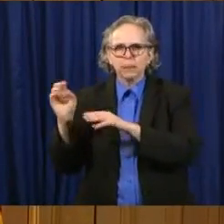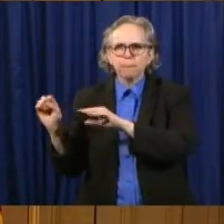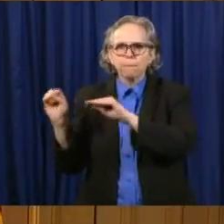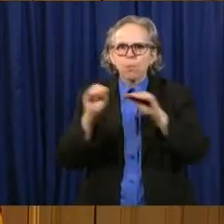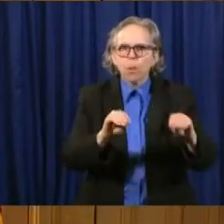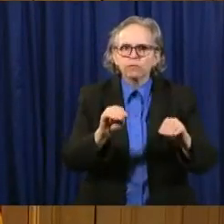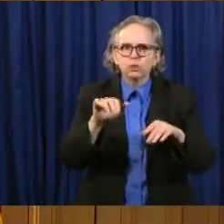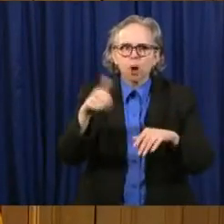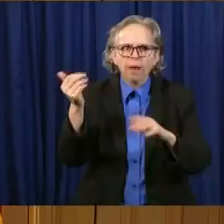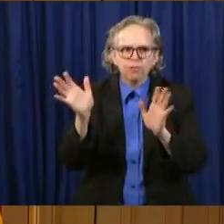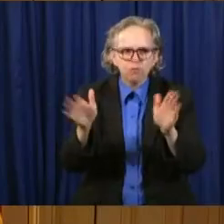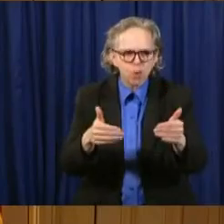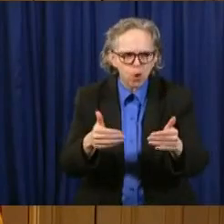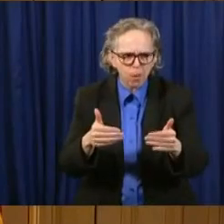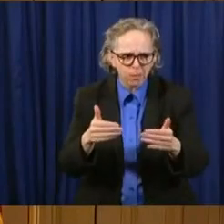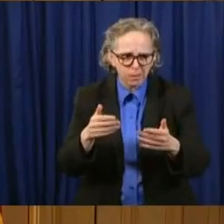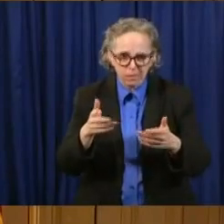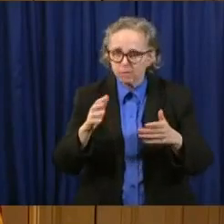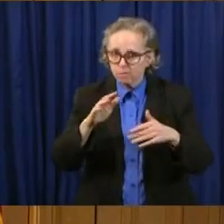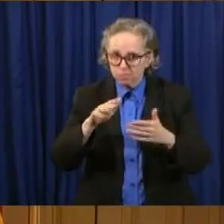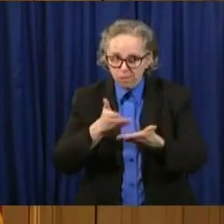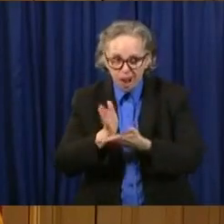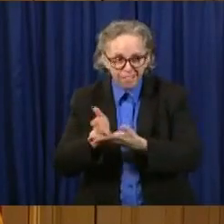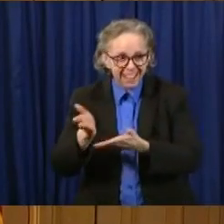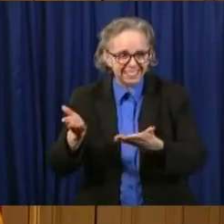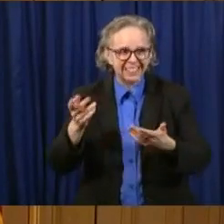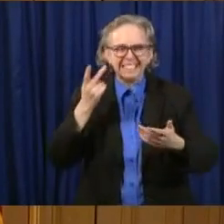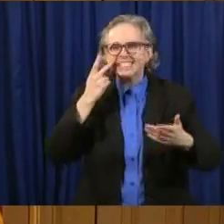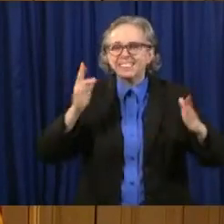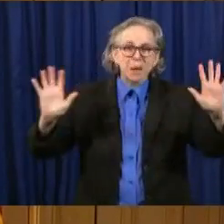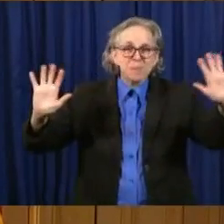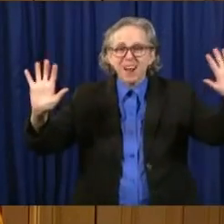Good. They're waving. You can't see that.